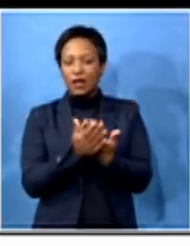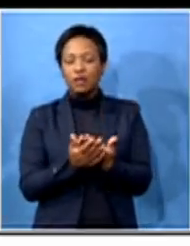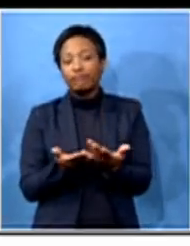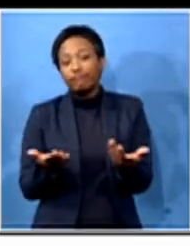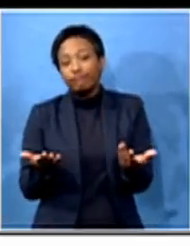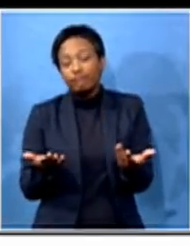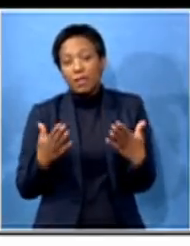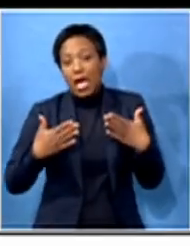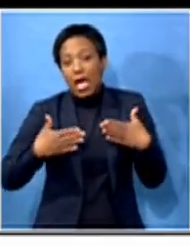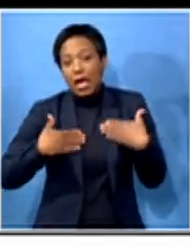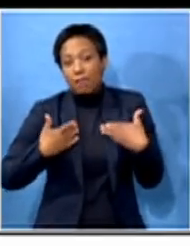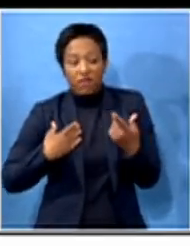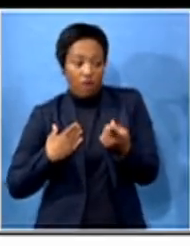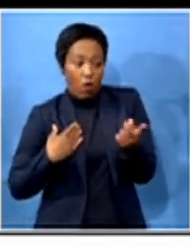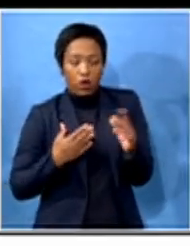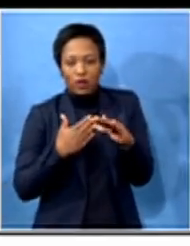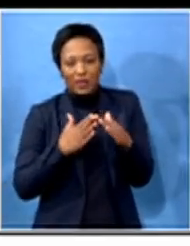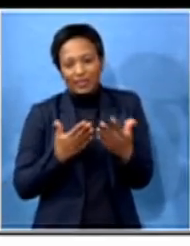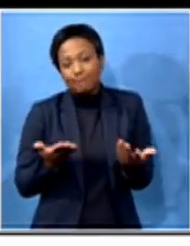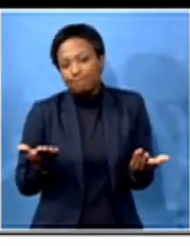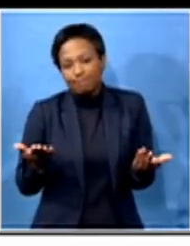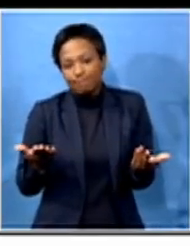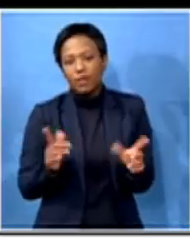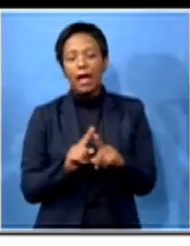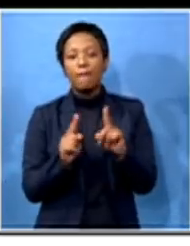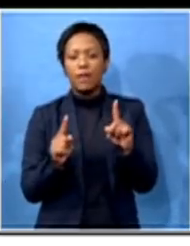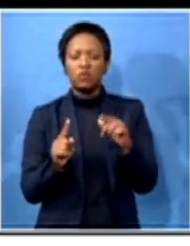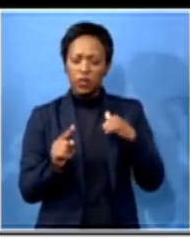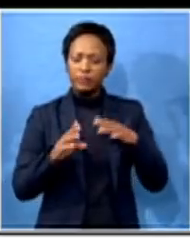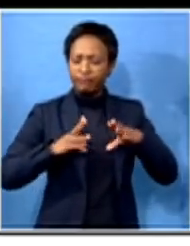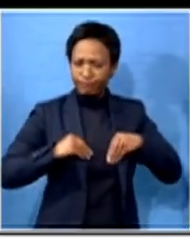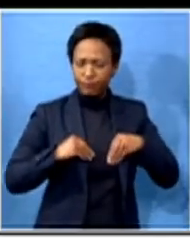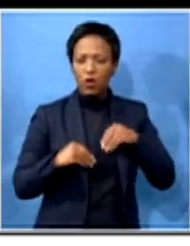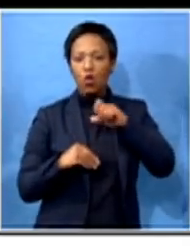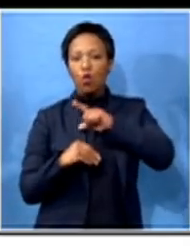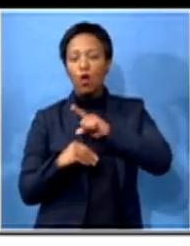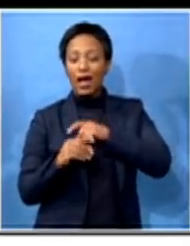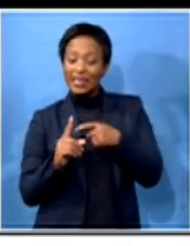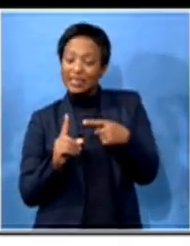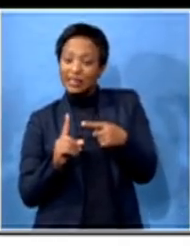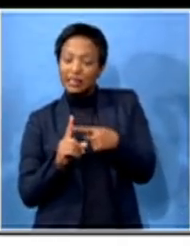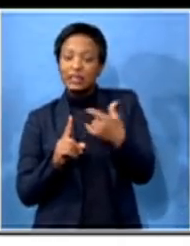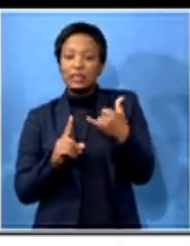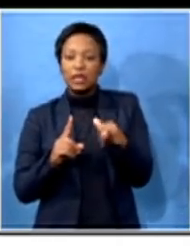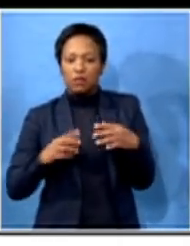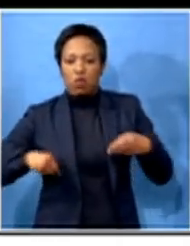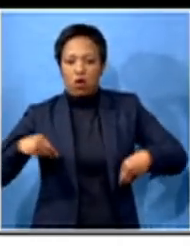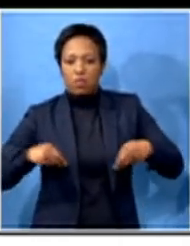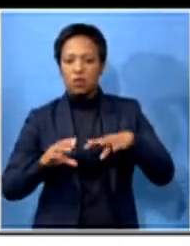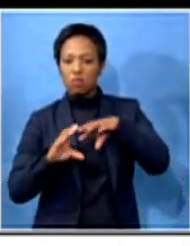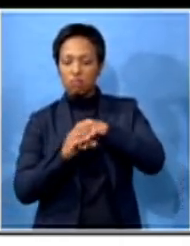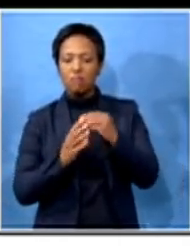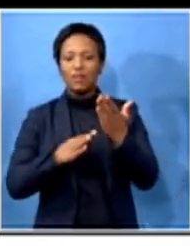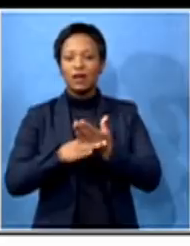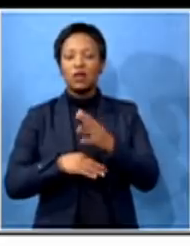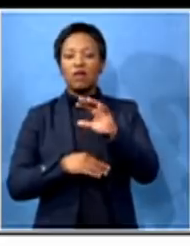for everyone in society. That I think we must acknowledge because of the cloud hanging overhead. But it's a reality I think